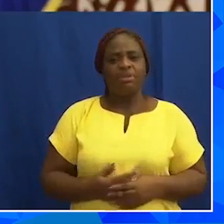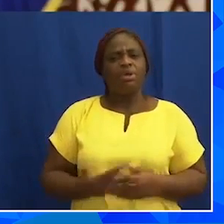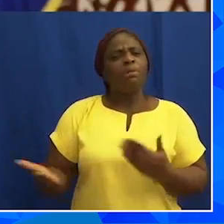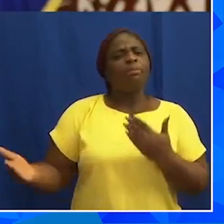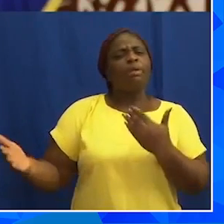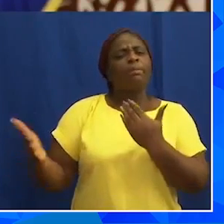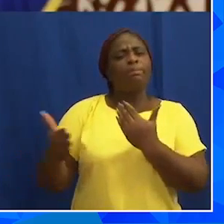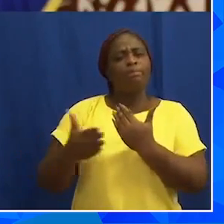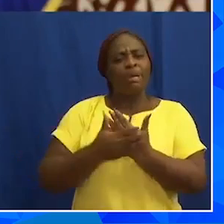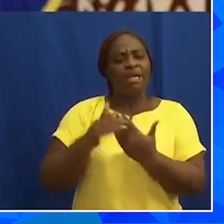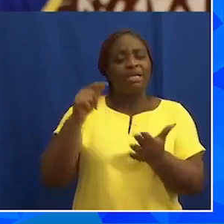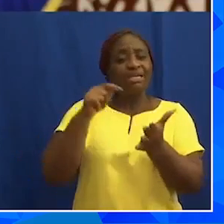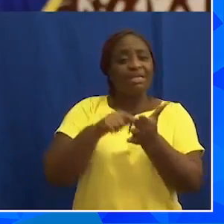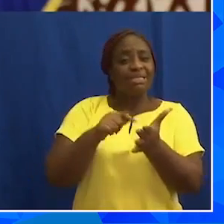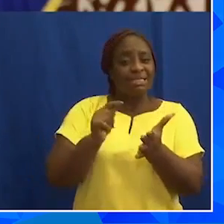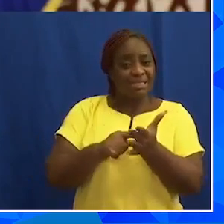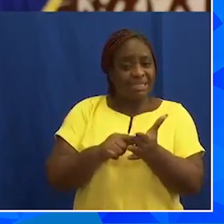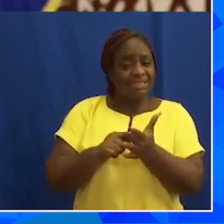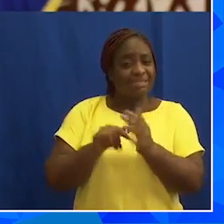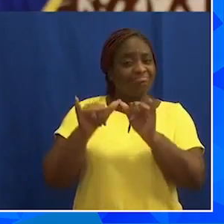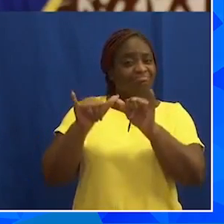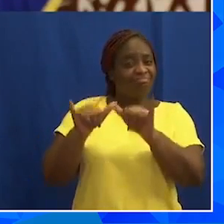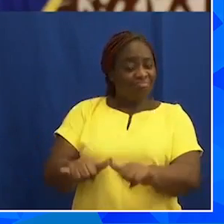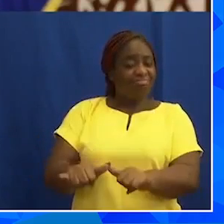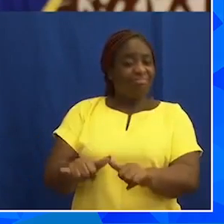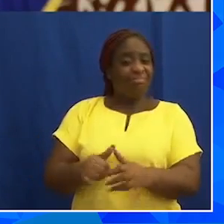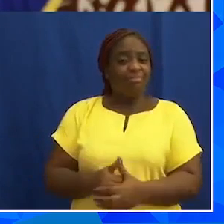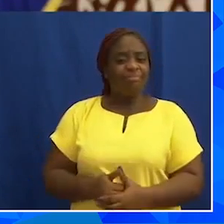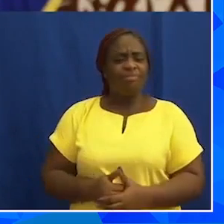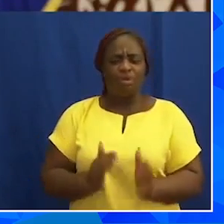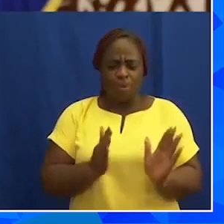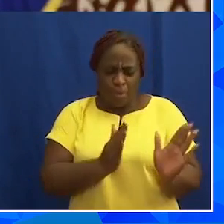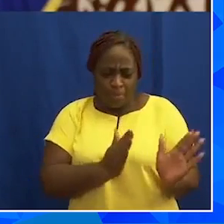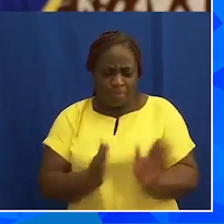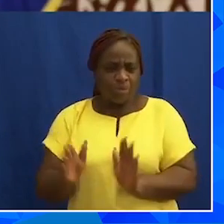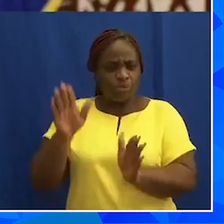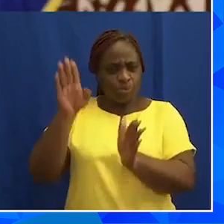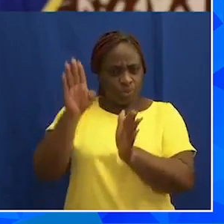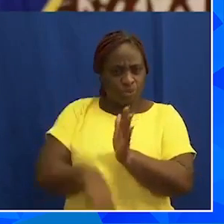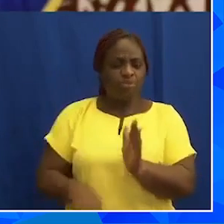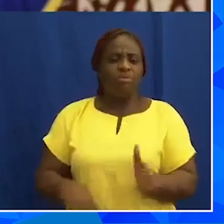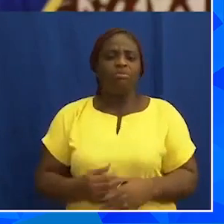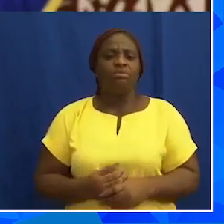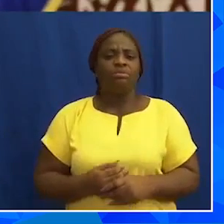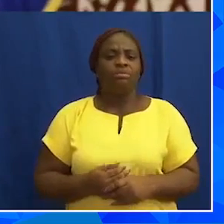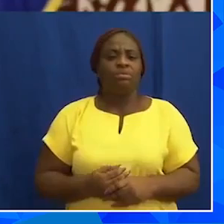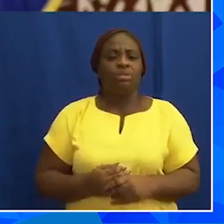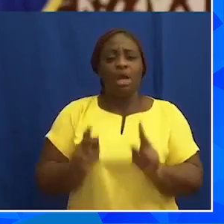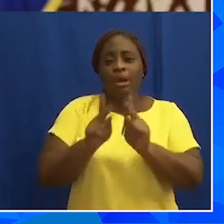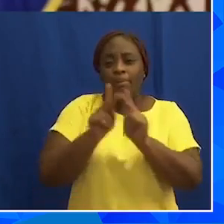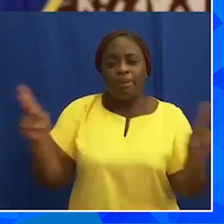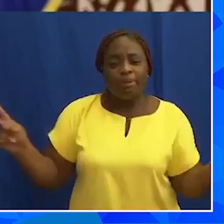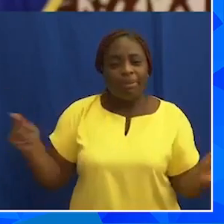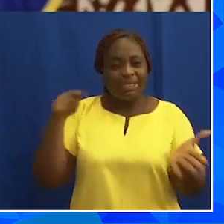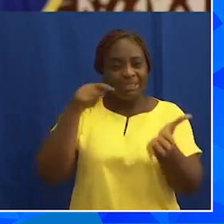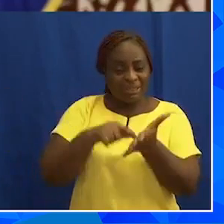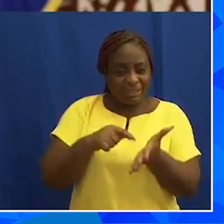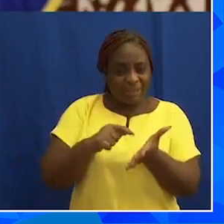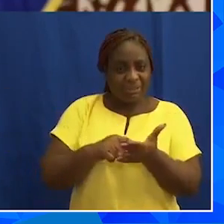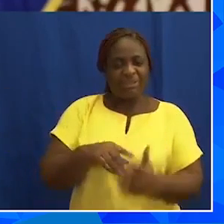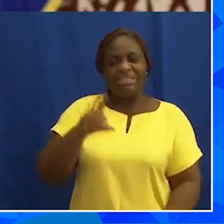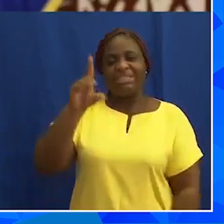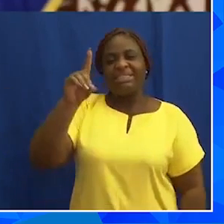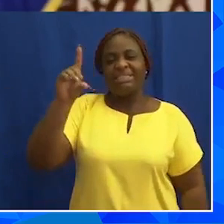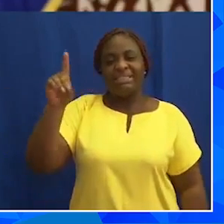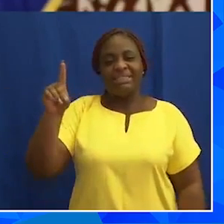and sustain debt sustainability, we plan to reduce our total public debt to GDP